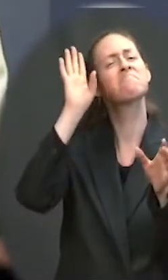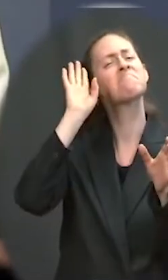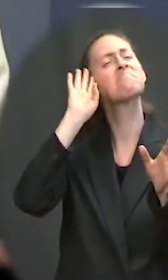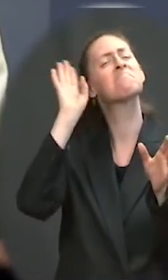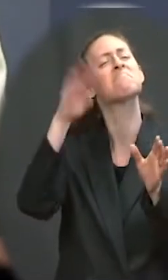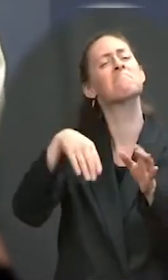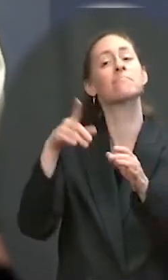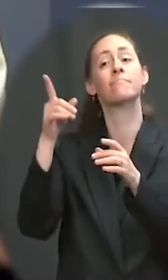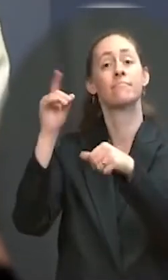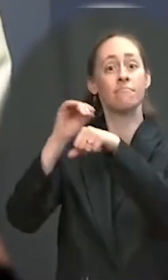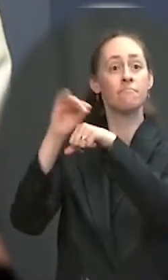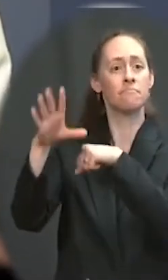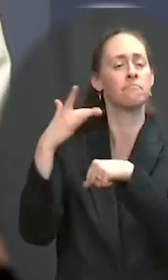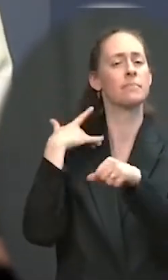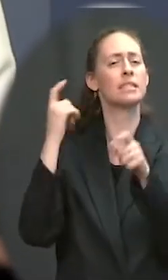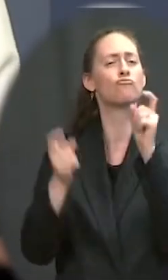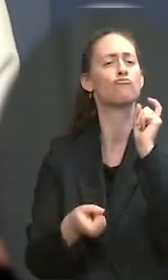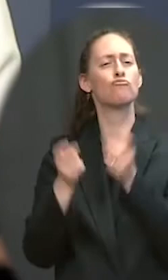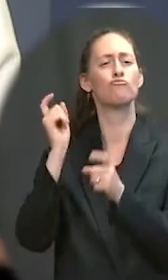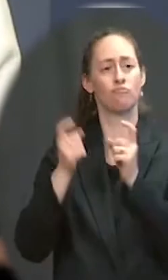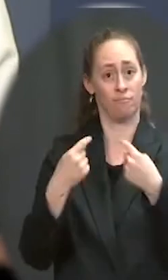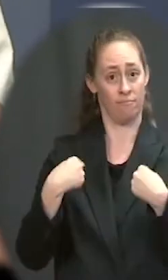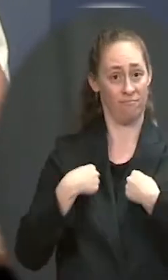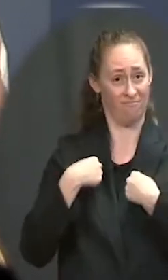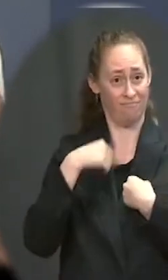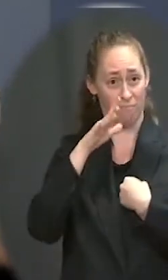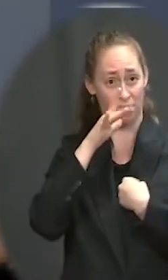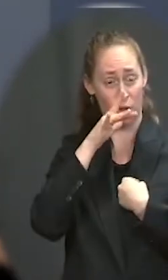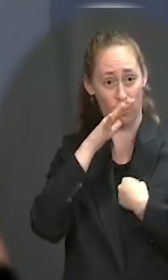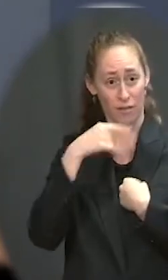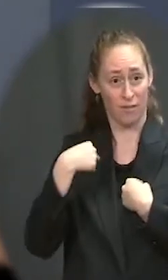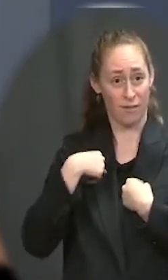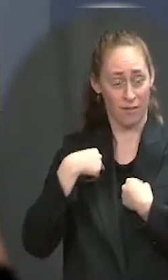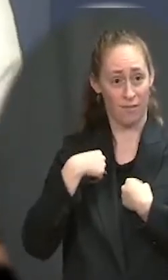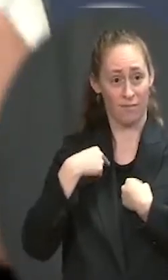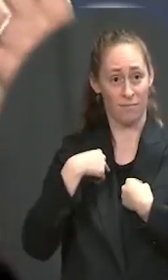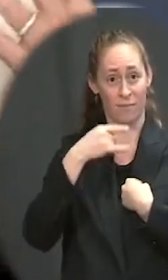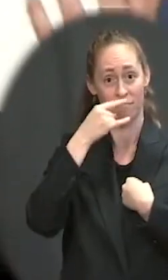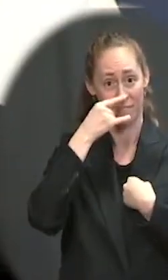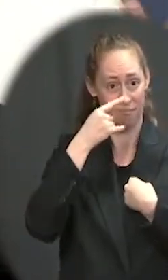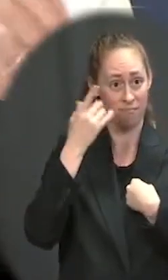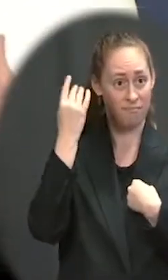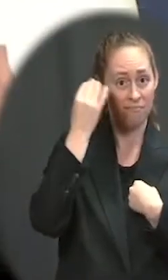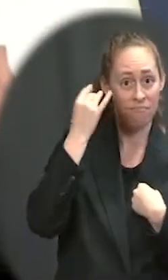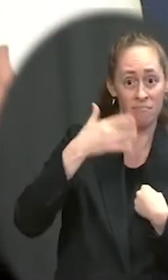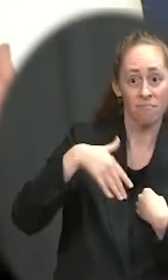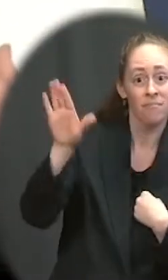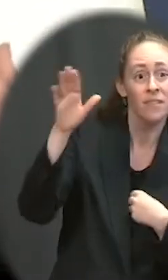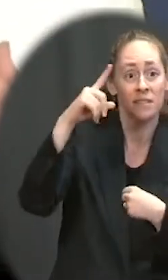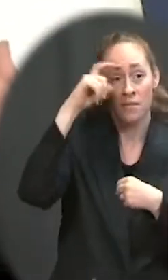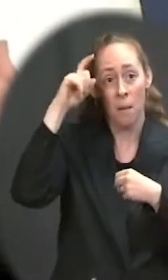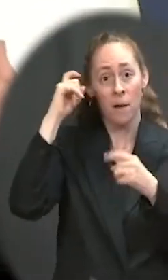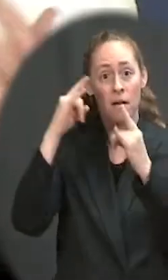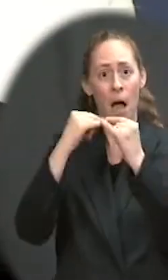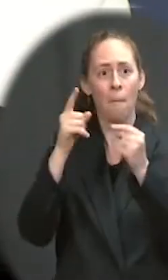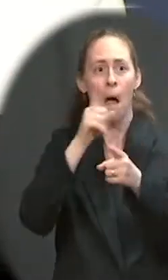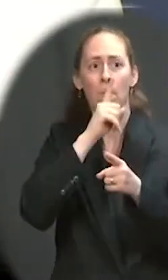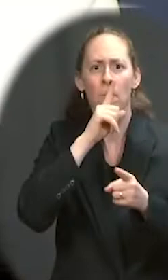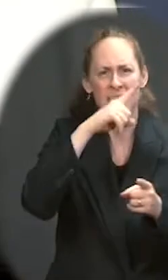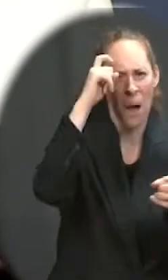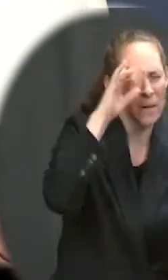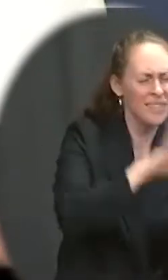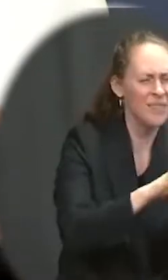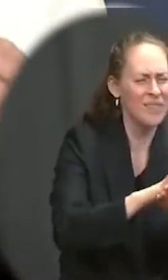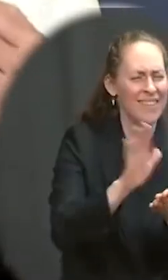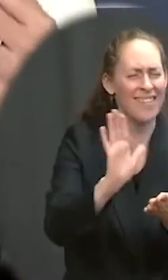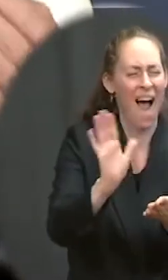as a parent myself, of kids going to summer school — not summer school, summer camp — don't tell them I said that — you know, they — I would welcome